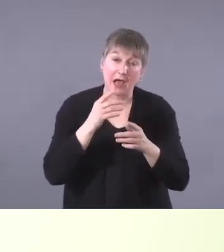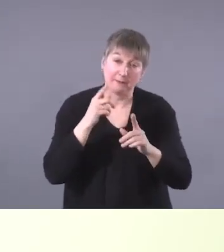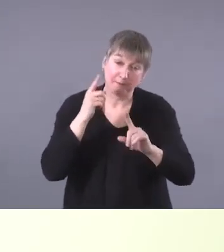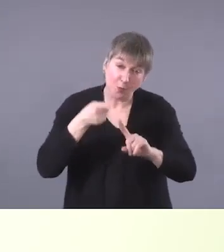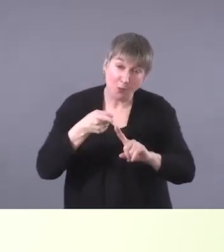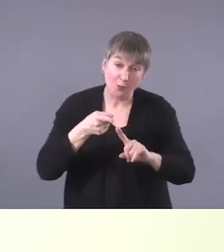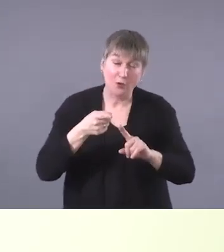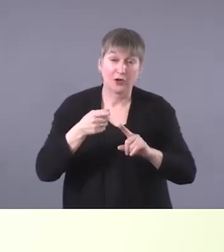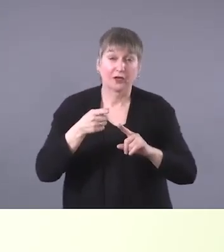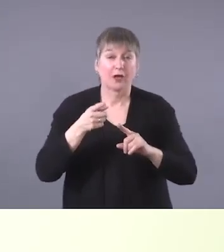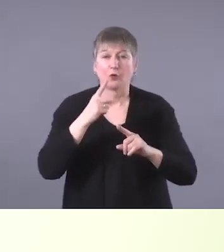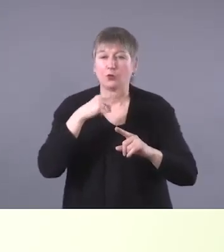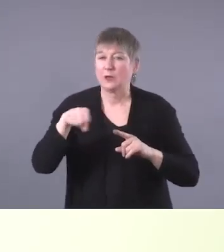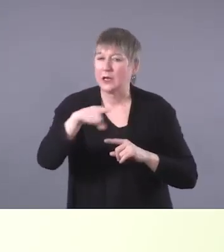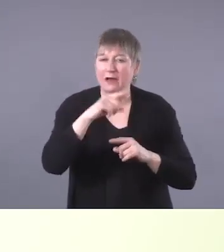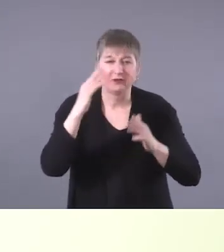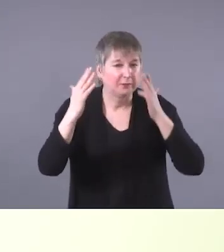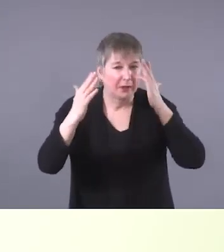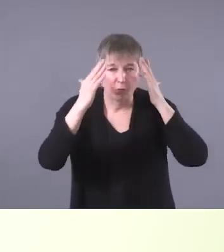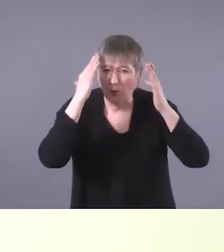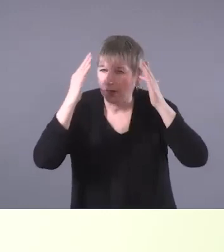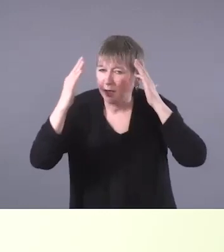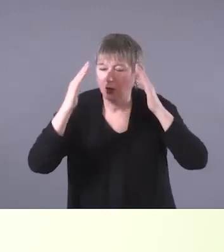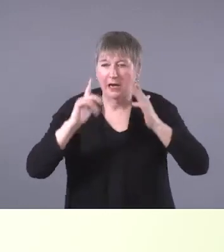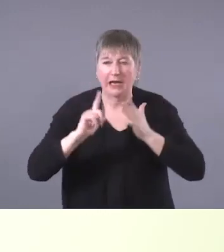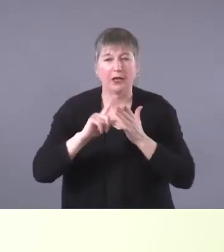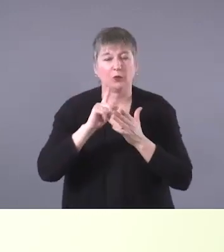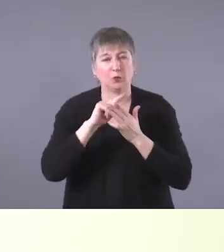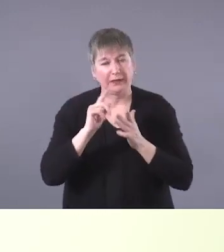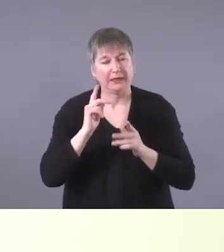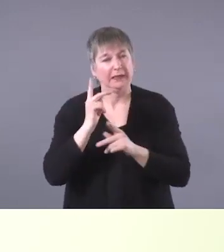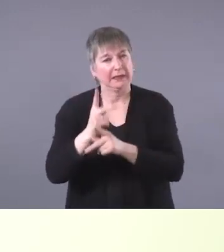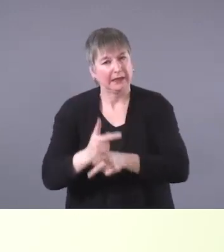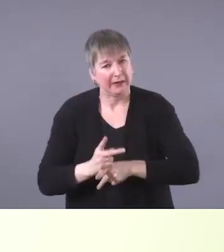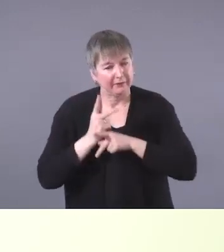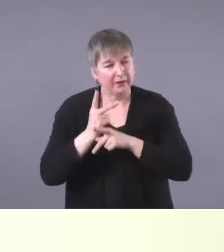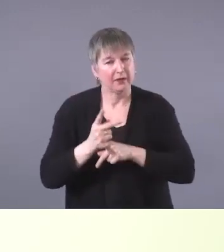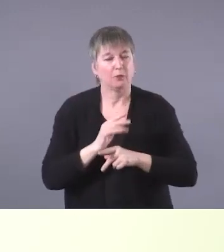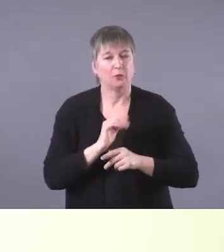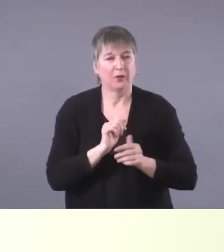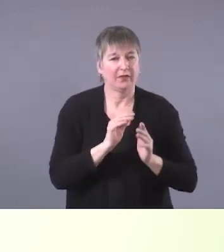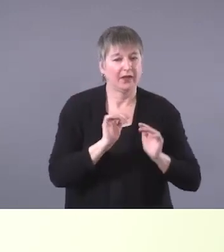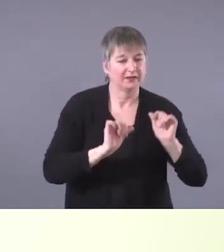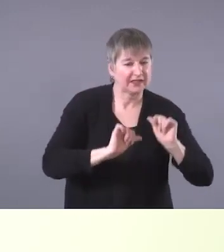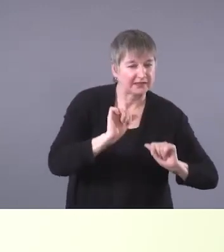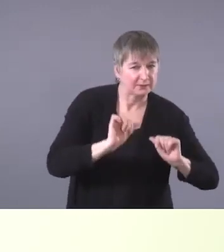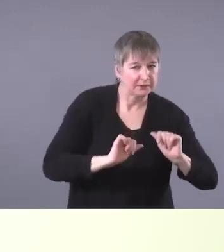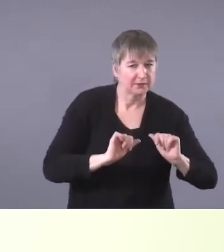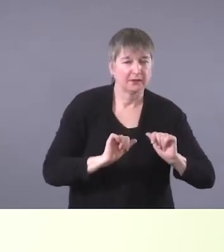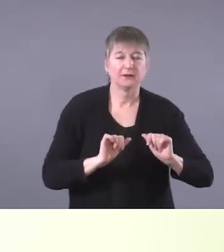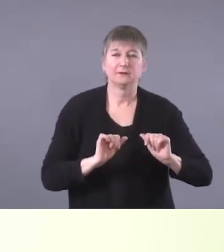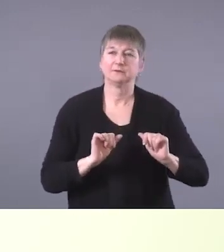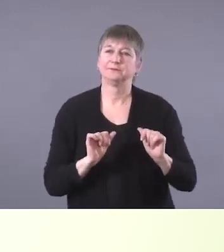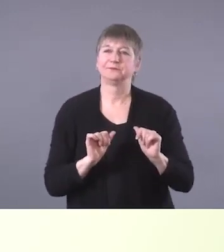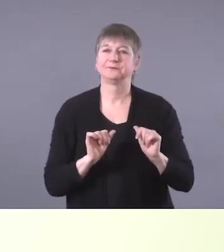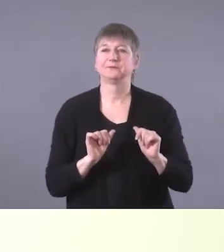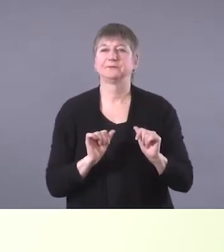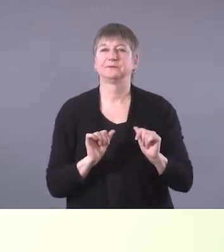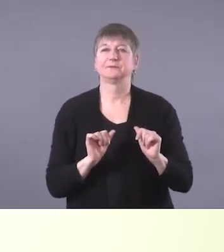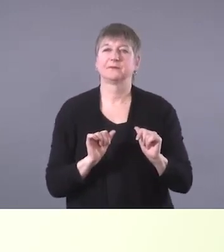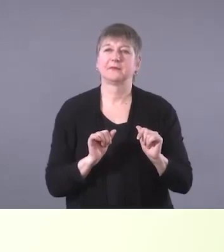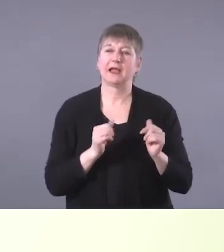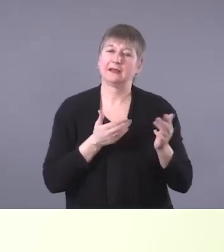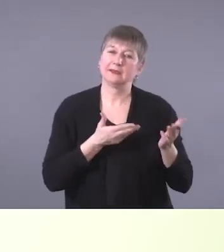and really considerate of, um, of the assessments we're using and whether, uh, whether they're, um,